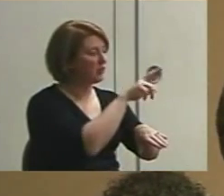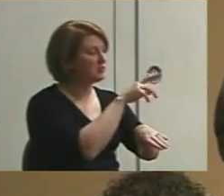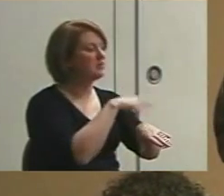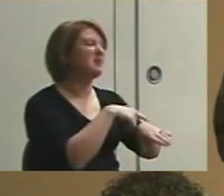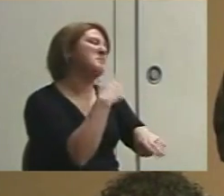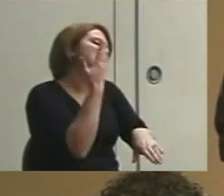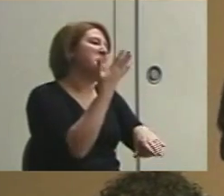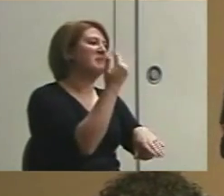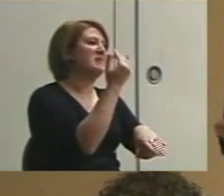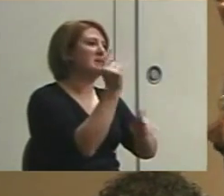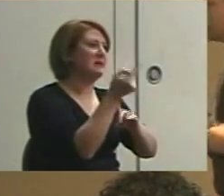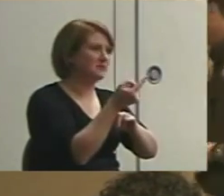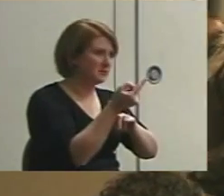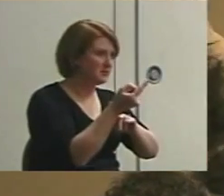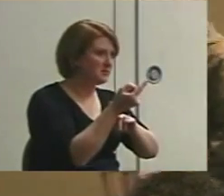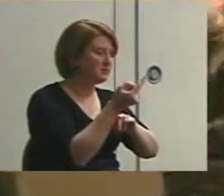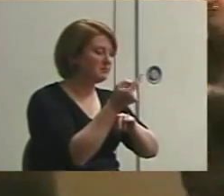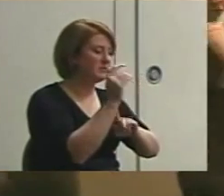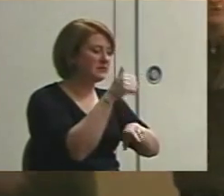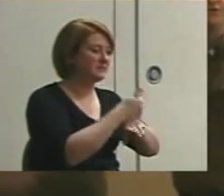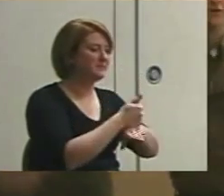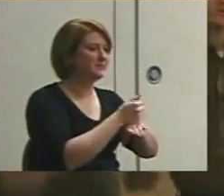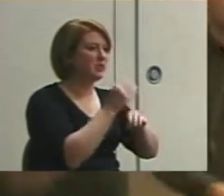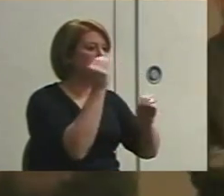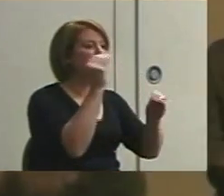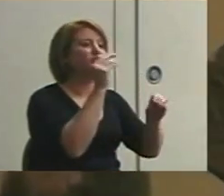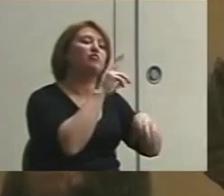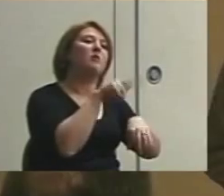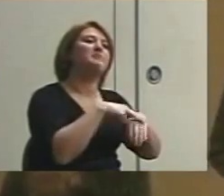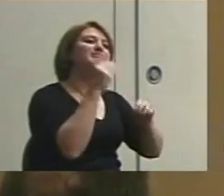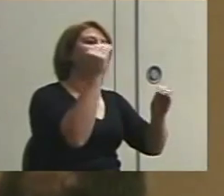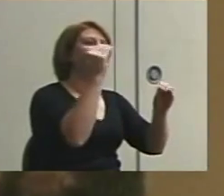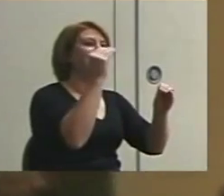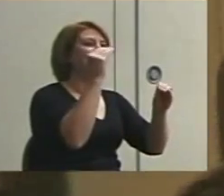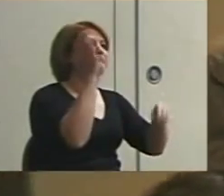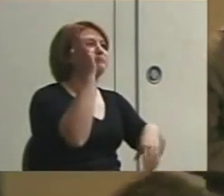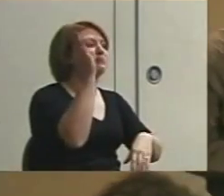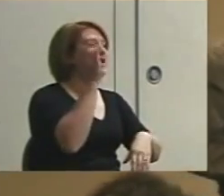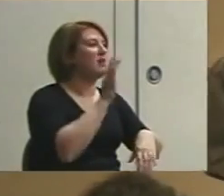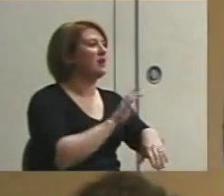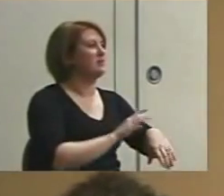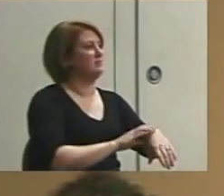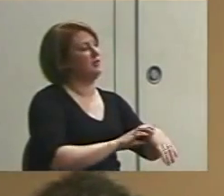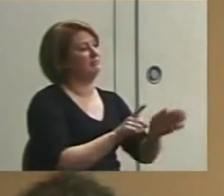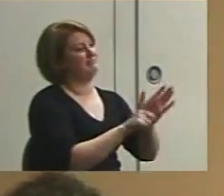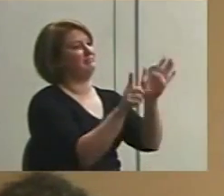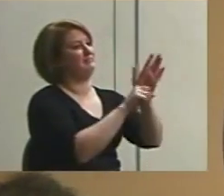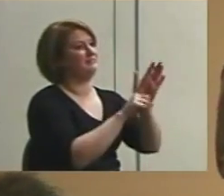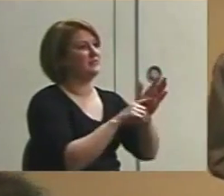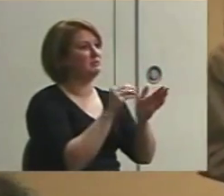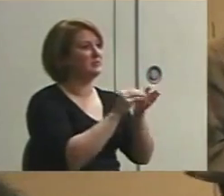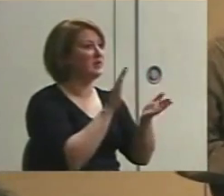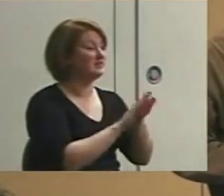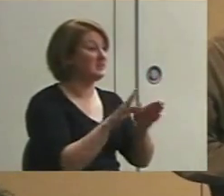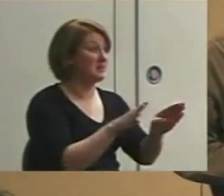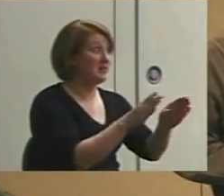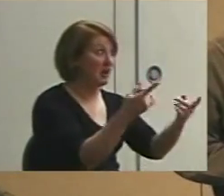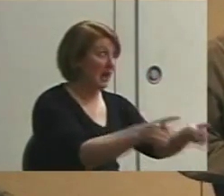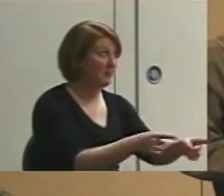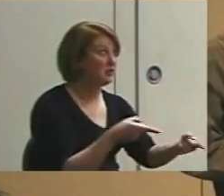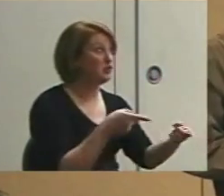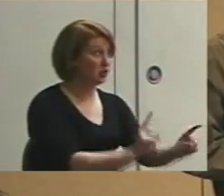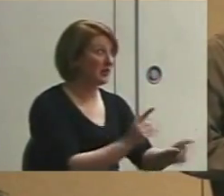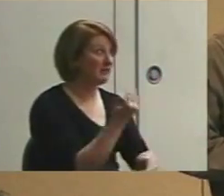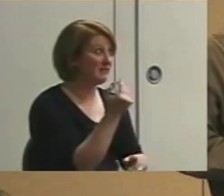15 minutes. And you're just teaching and doing what you normally do. And then that thing vibrates within 15 minutes. You make a mark somewhere did the behavior happen